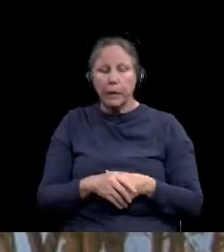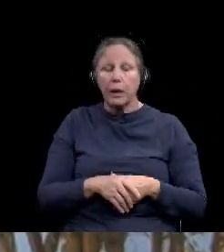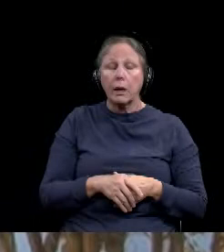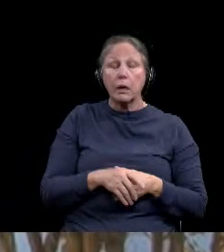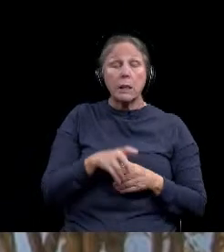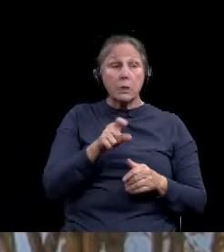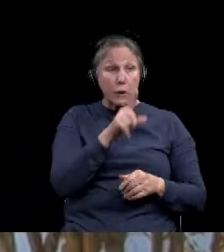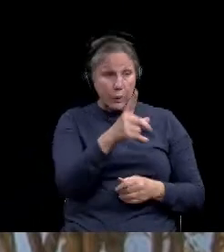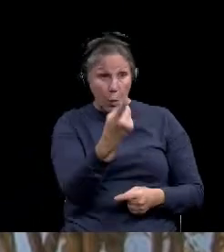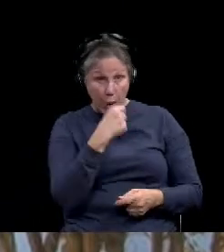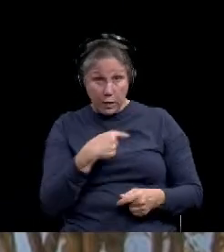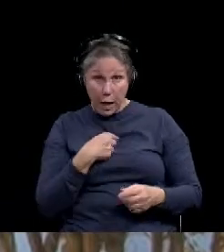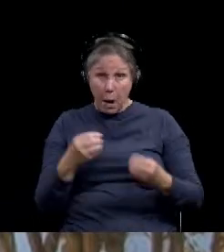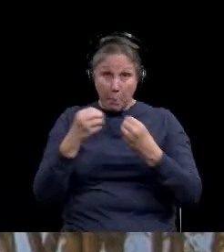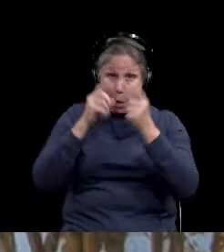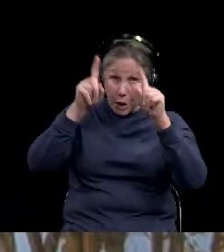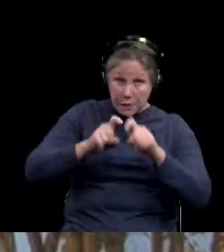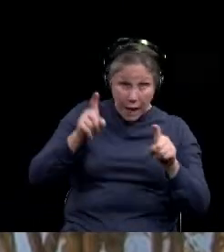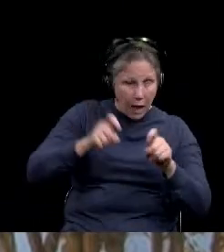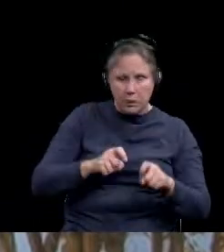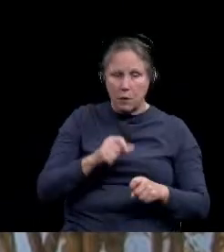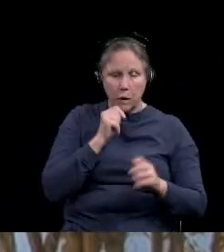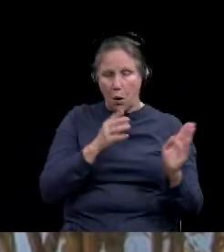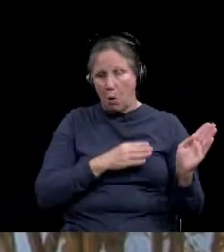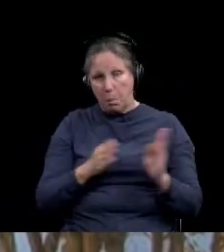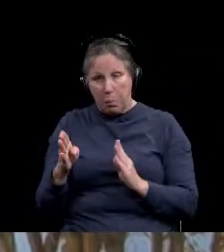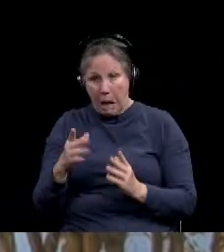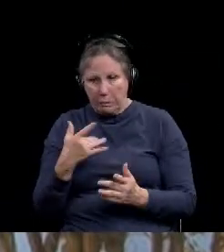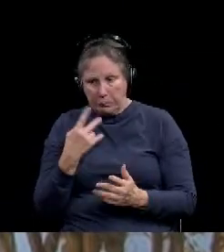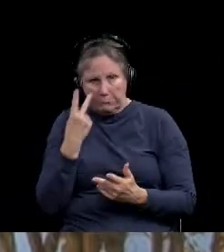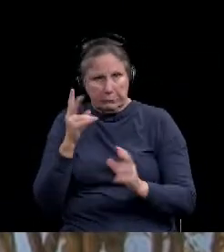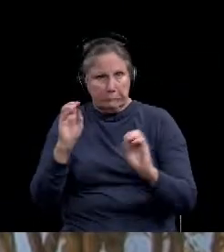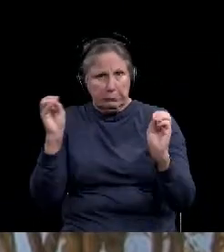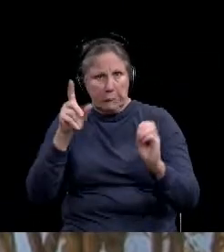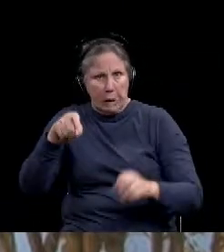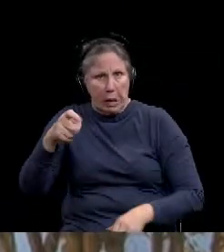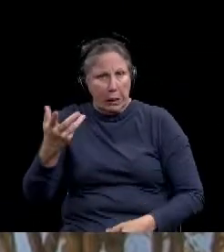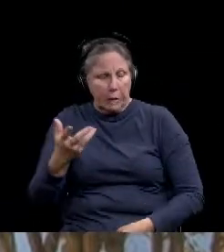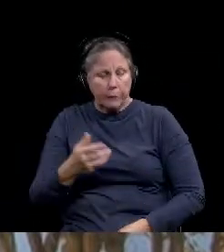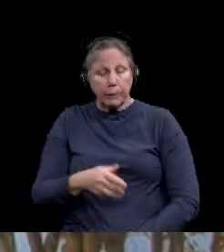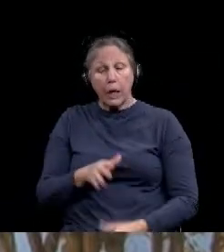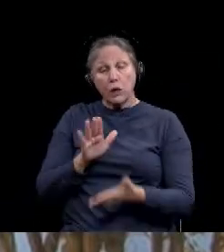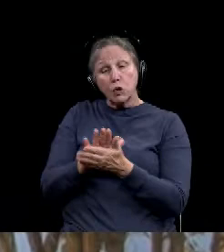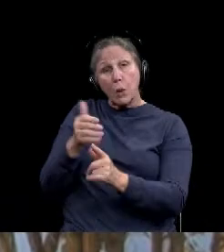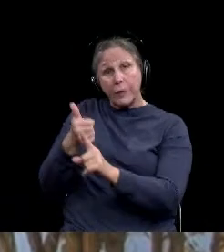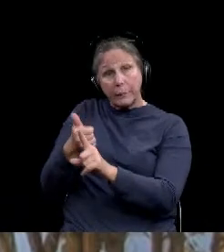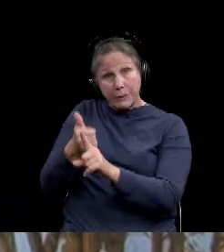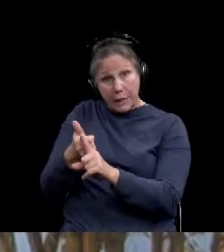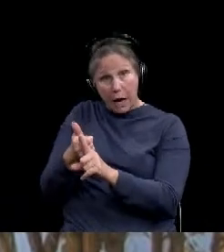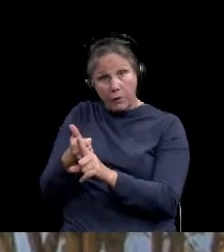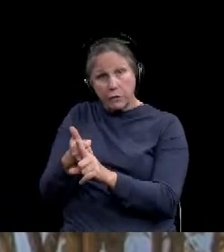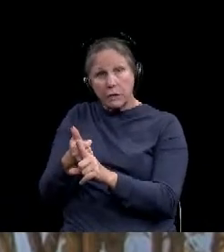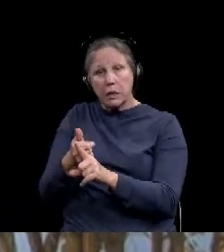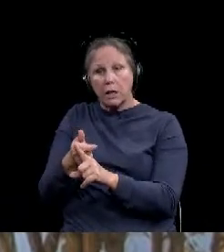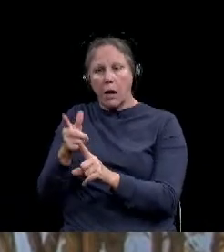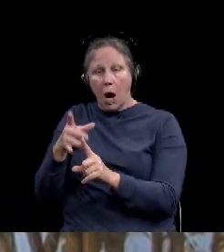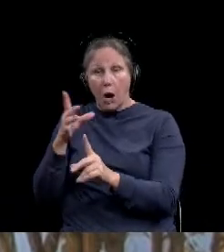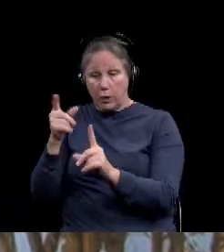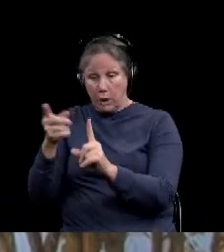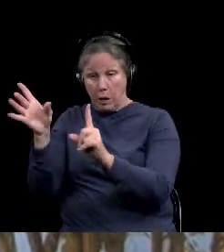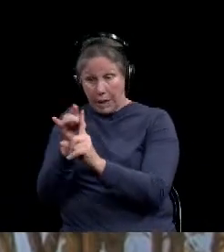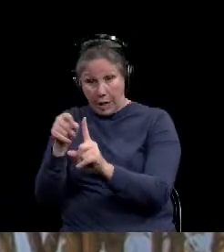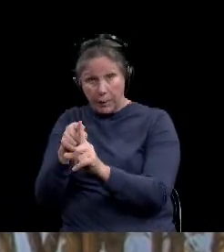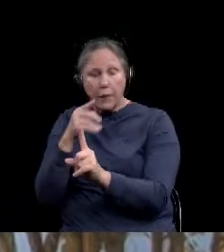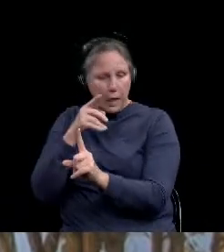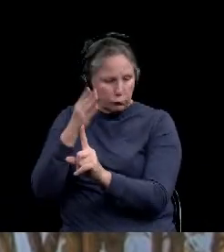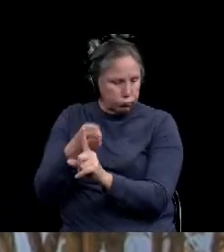testing in schools. There doesn't seem to be a need for it at this point. Uh, the schools are doing contact tracing in-house in conjunction with